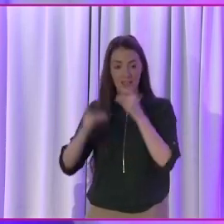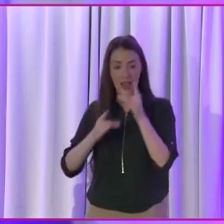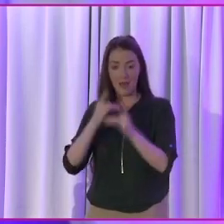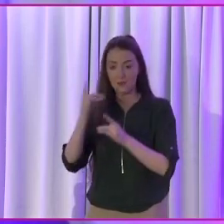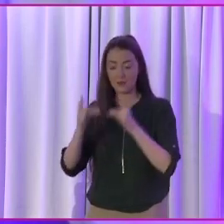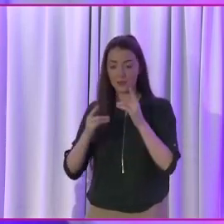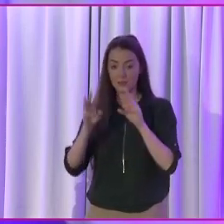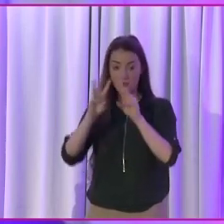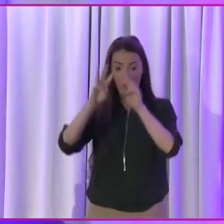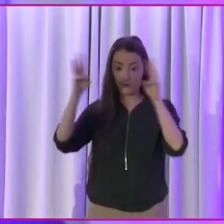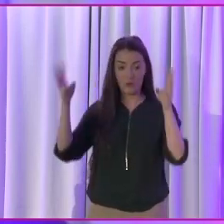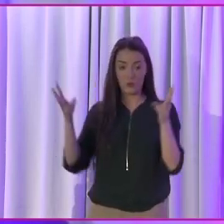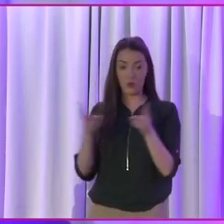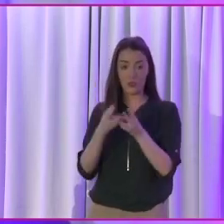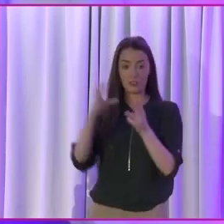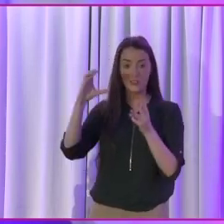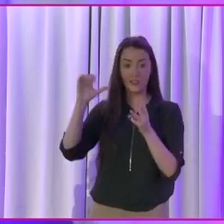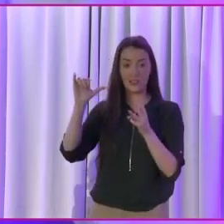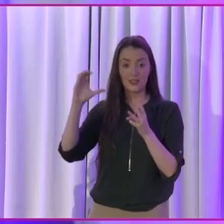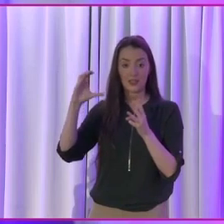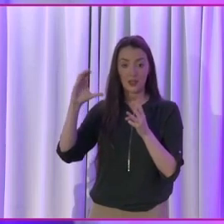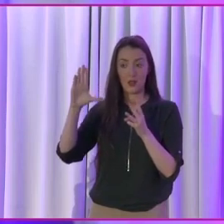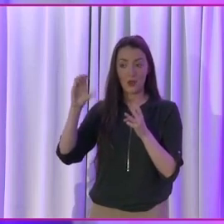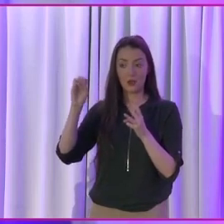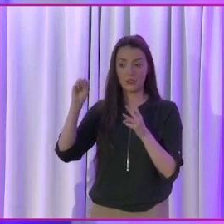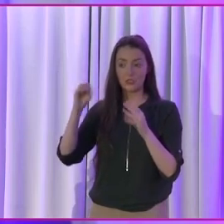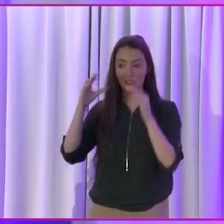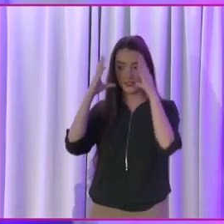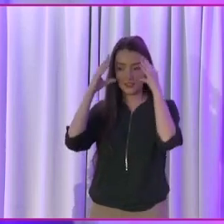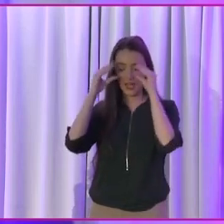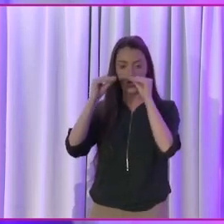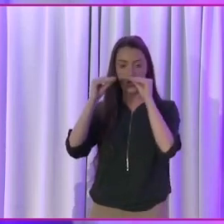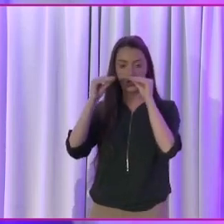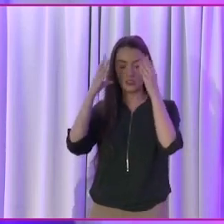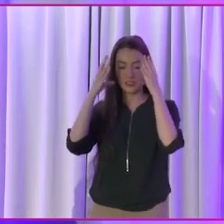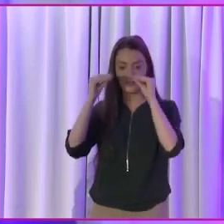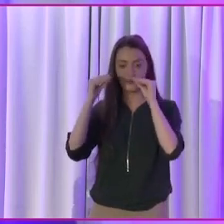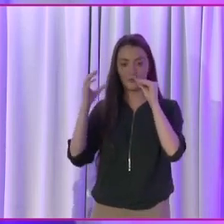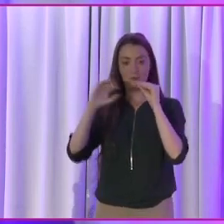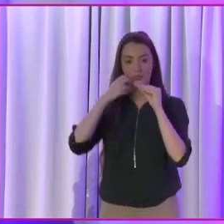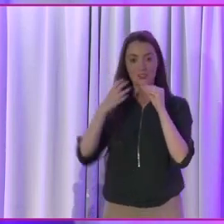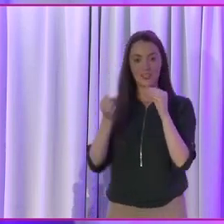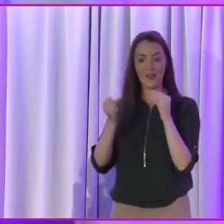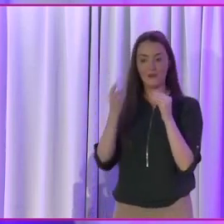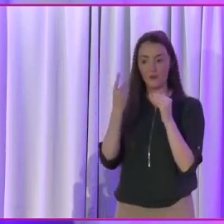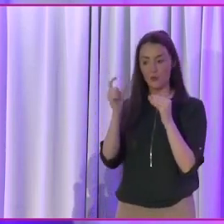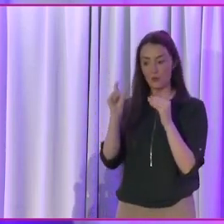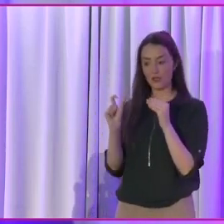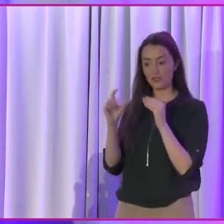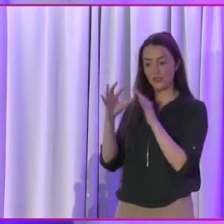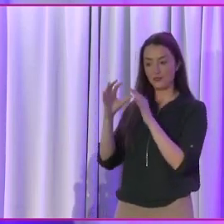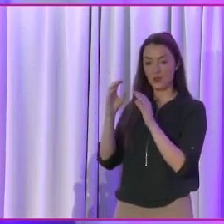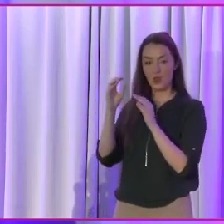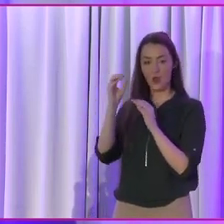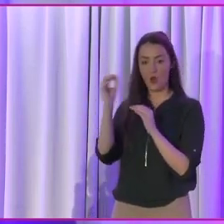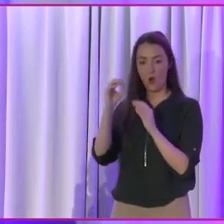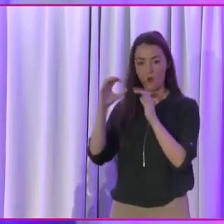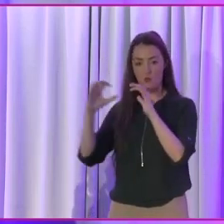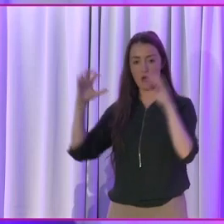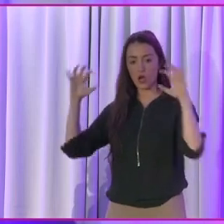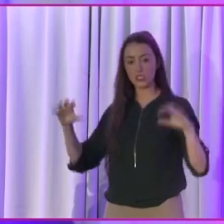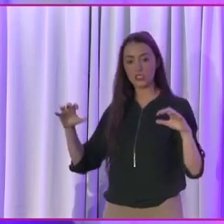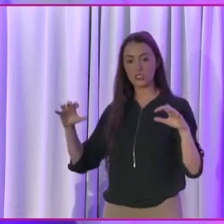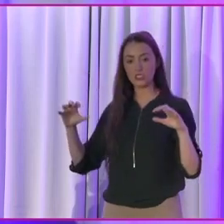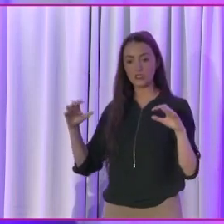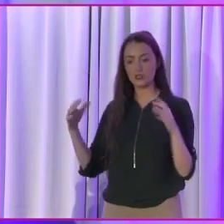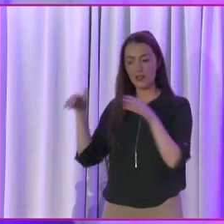in the whole world of sight loss as a direct result of having somebody in the Oireachtas with sight loss. So that proves having somebody elected